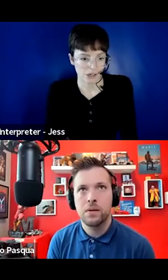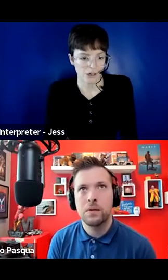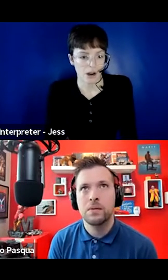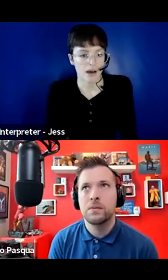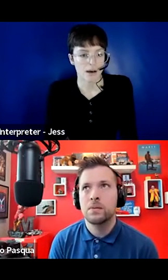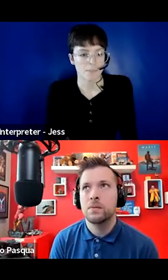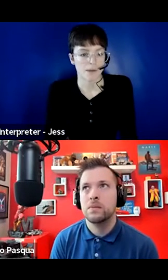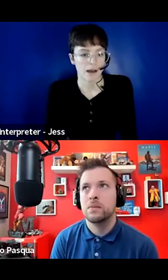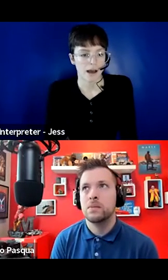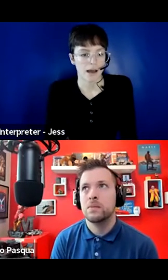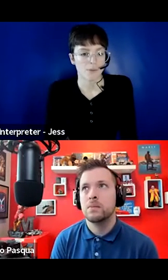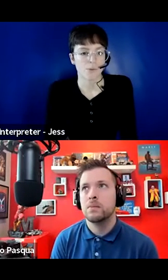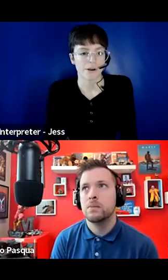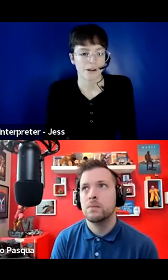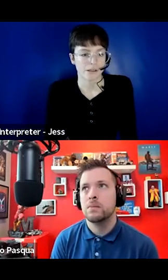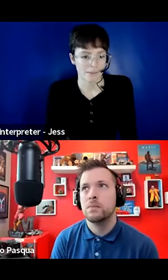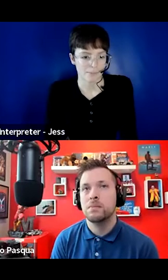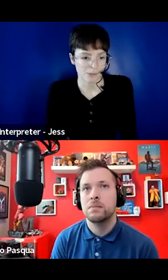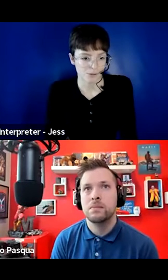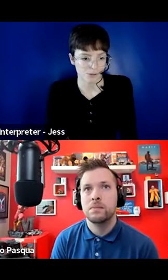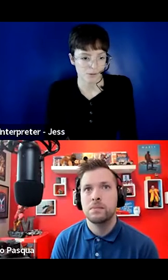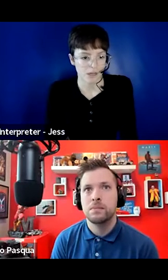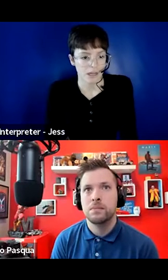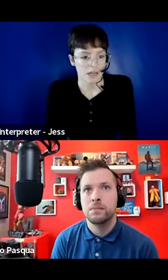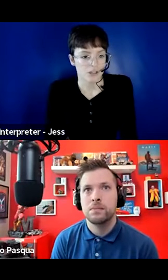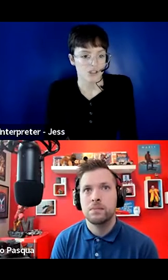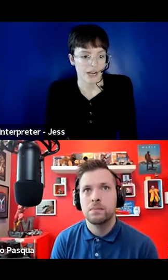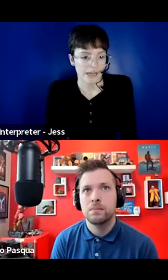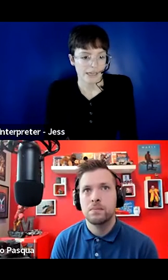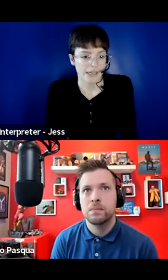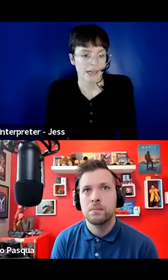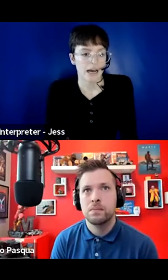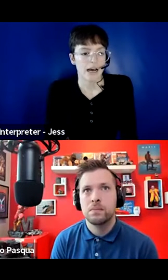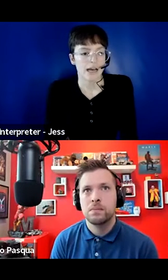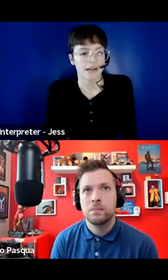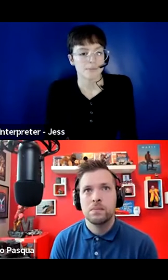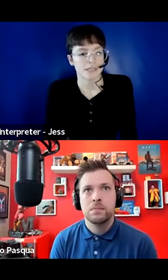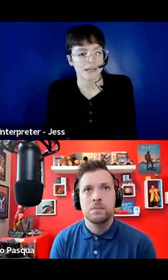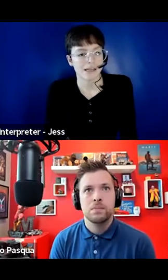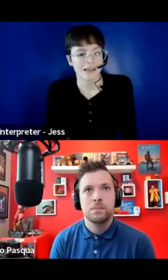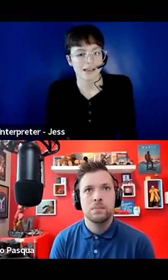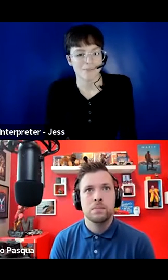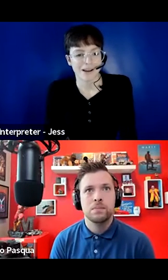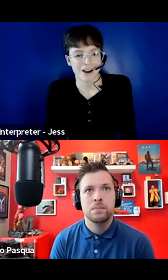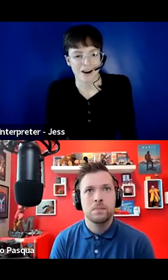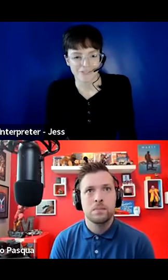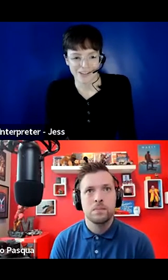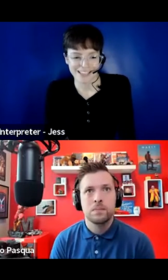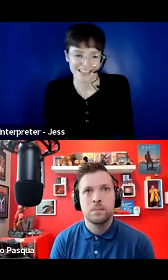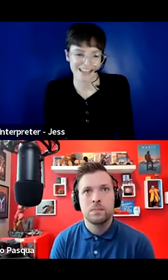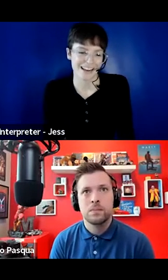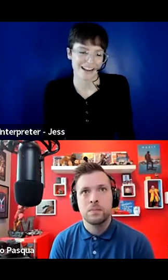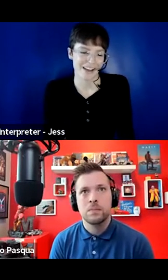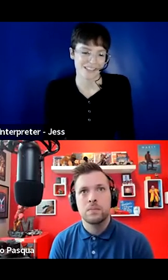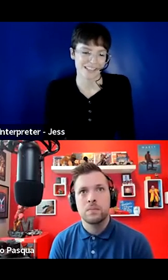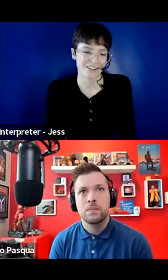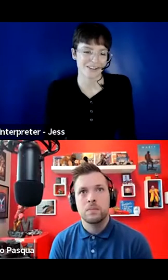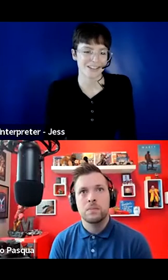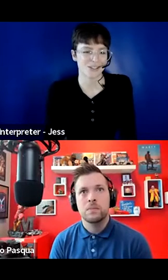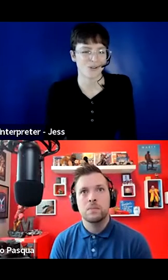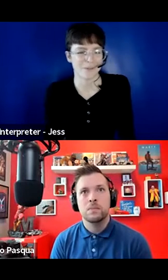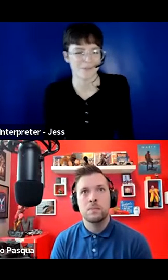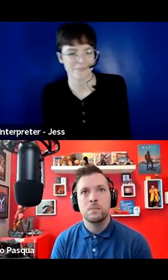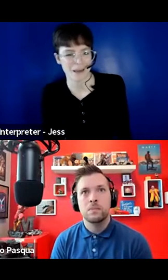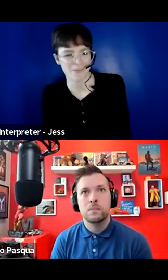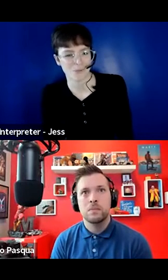color. I'm wearing a light blue jacket, and I'm sitting in my office, and I have to say